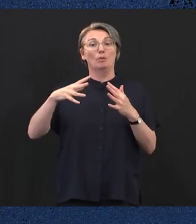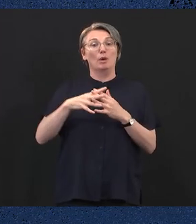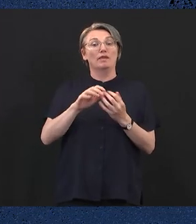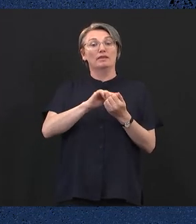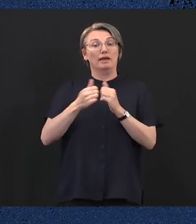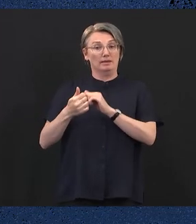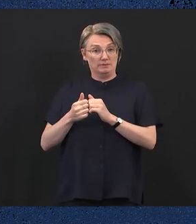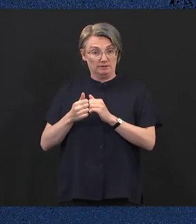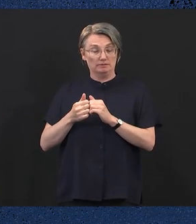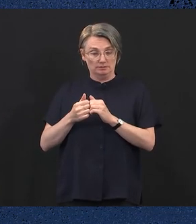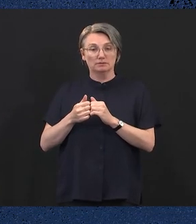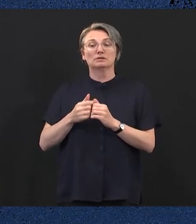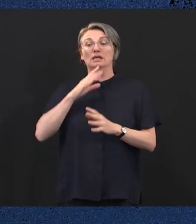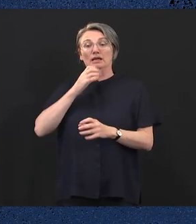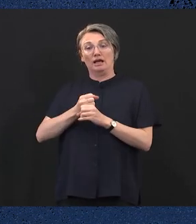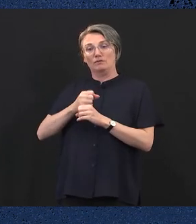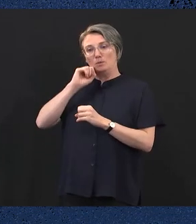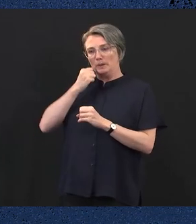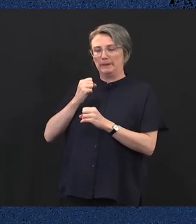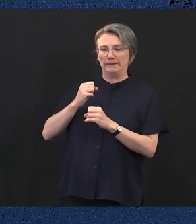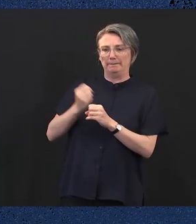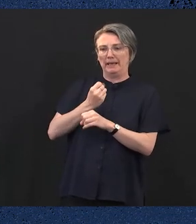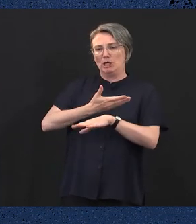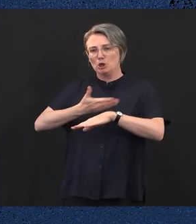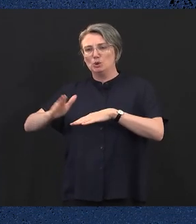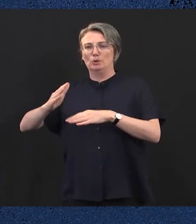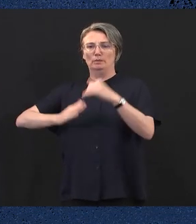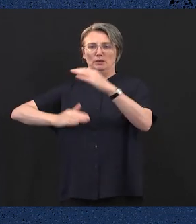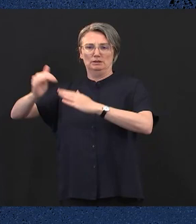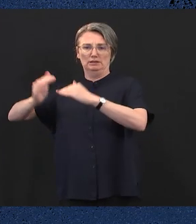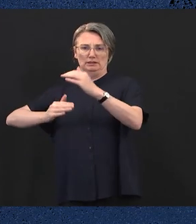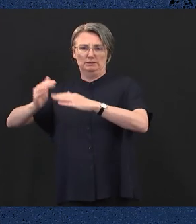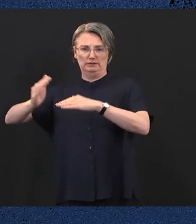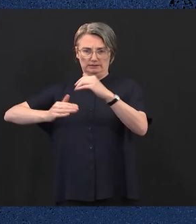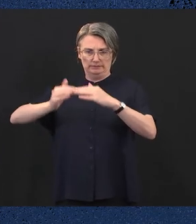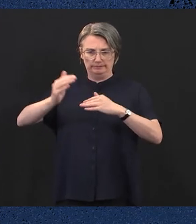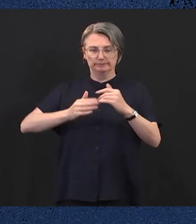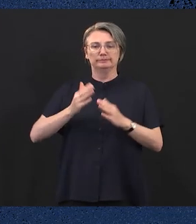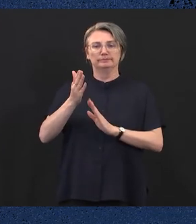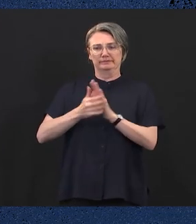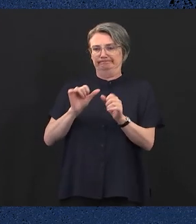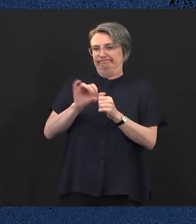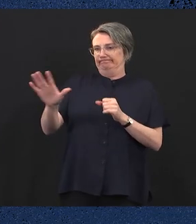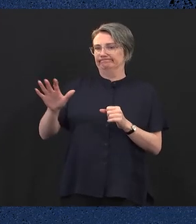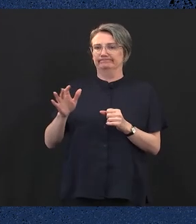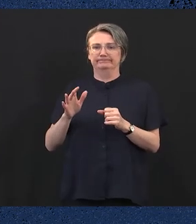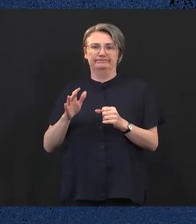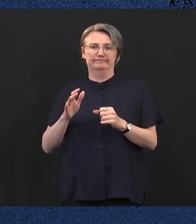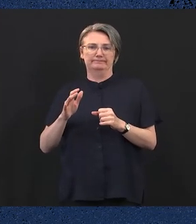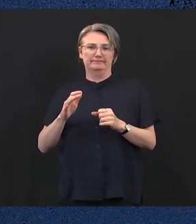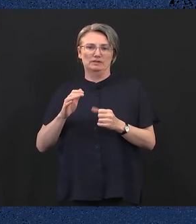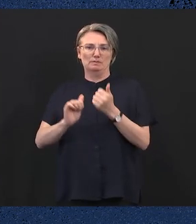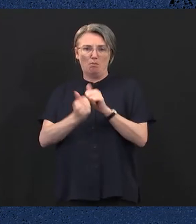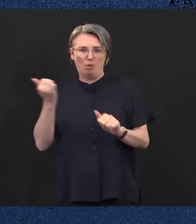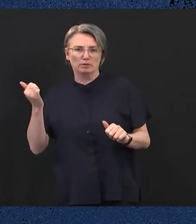State will invest in new and upgraded infrastructure that will provide both a first-class Games experience and improved